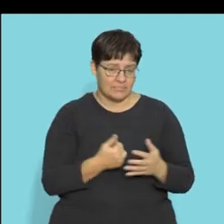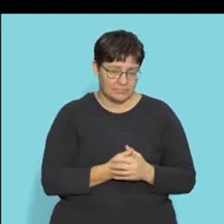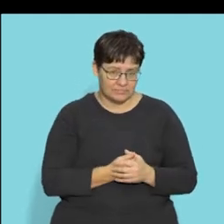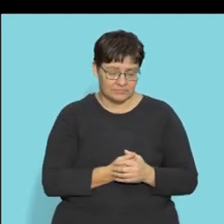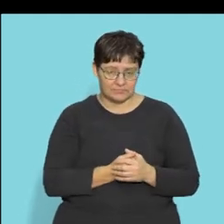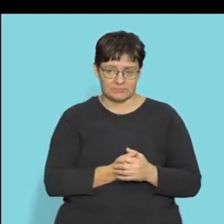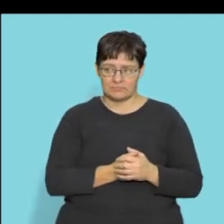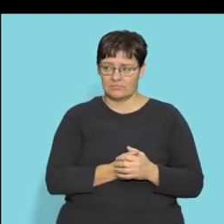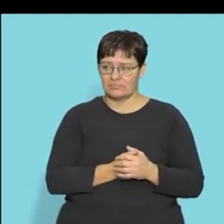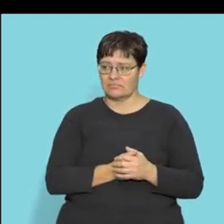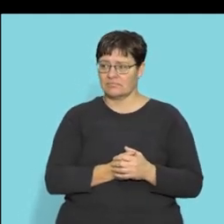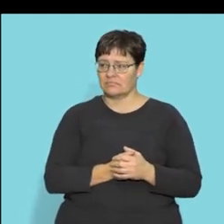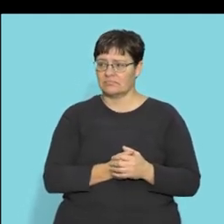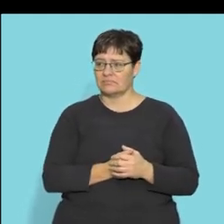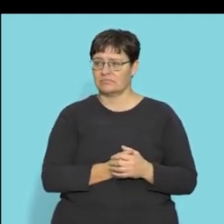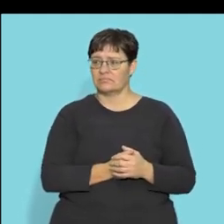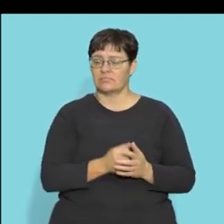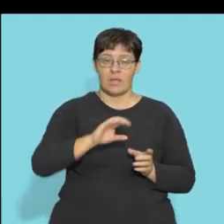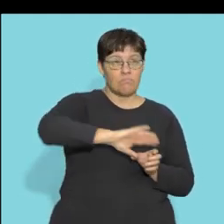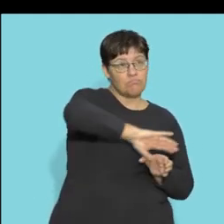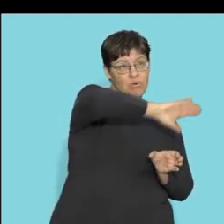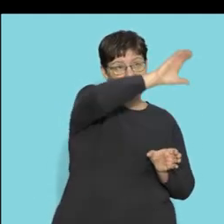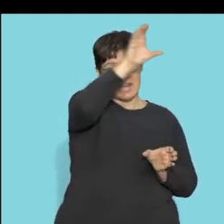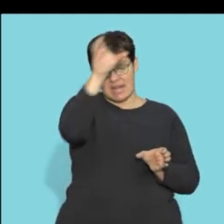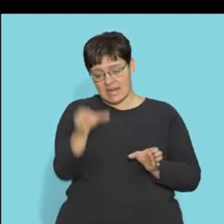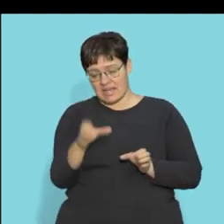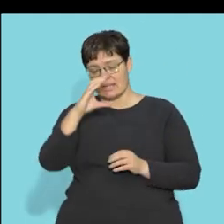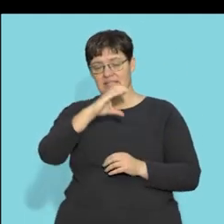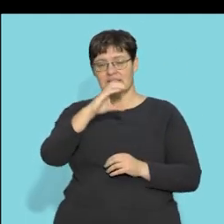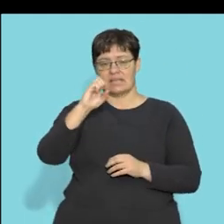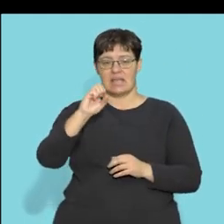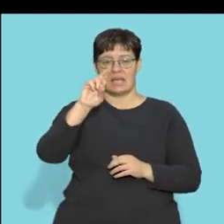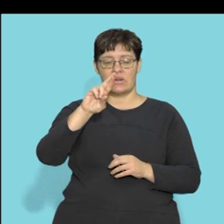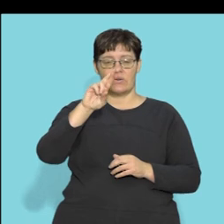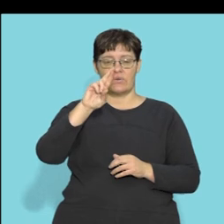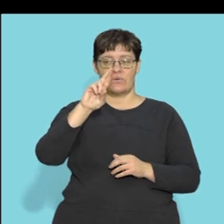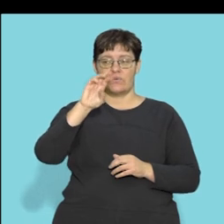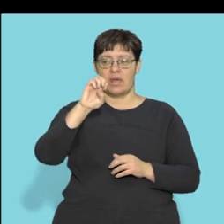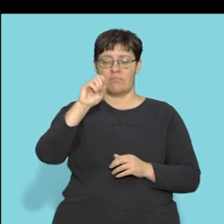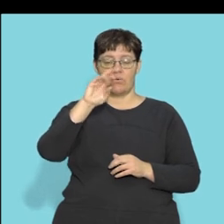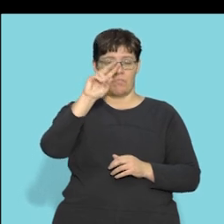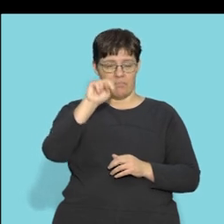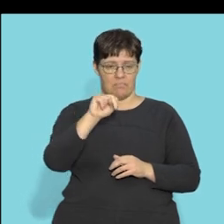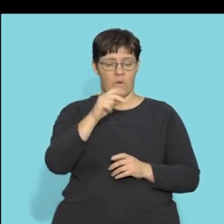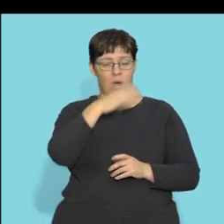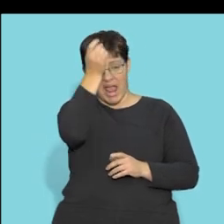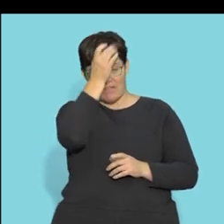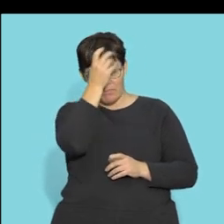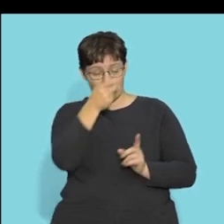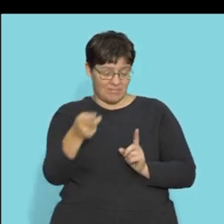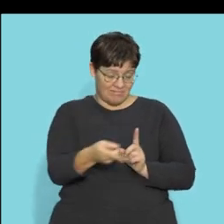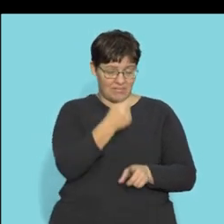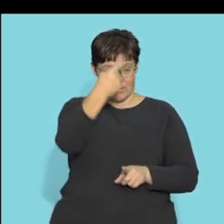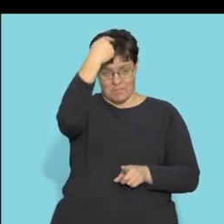remember the the big part of our brain the cerebrum is the part where all the senses the